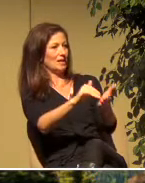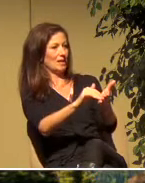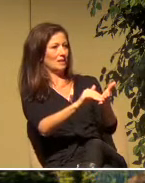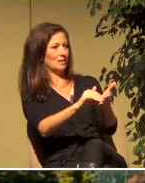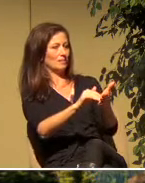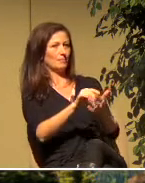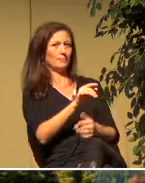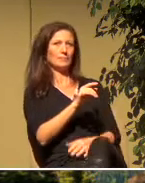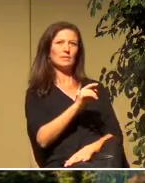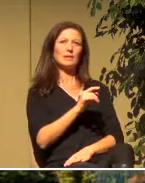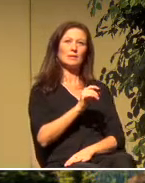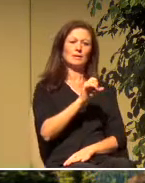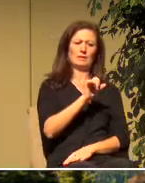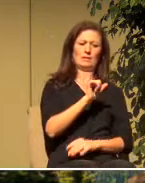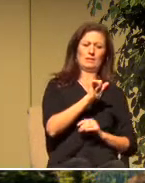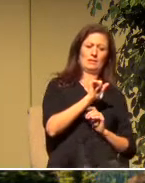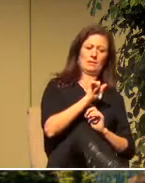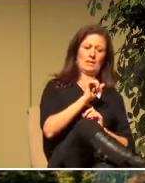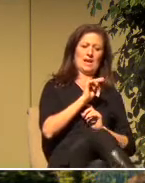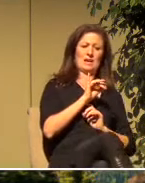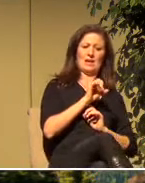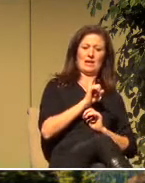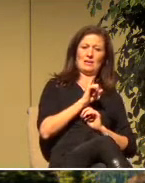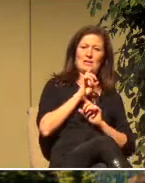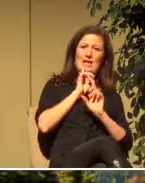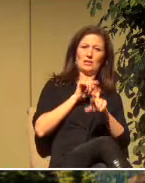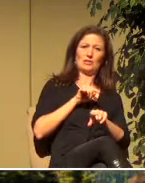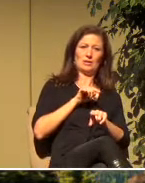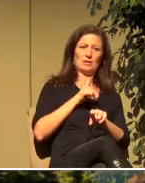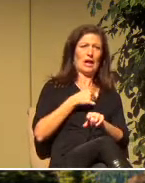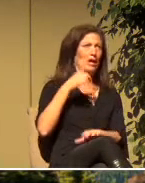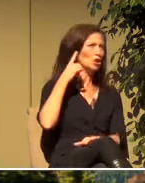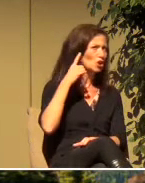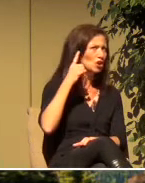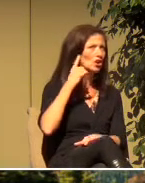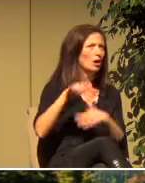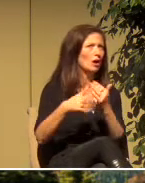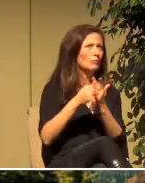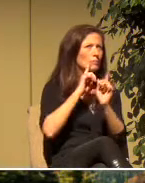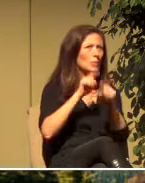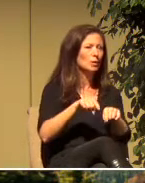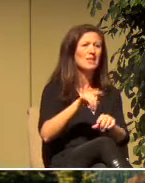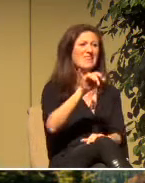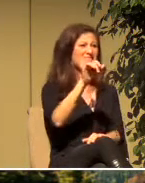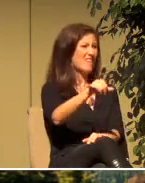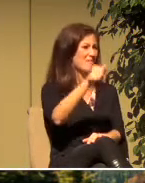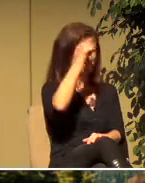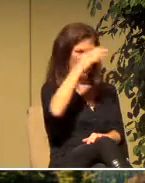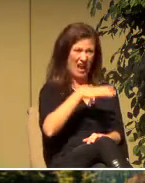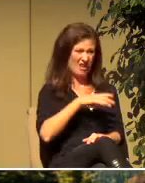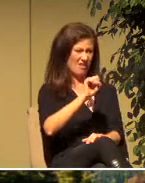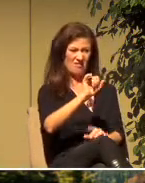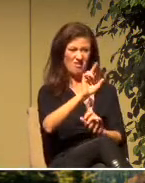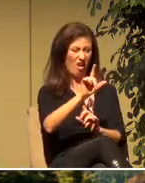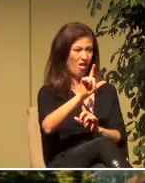Lord, Ananias answered, I have heard many reports about this man and all the harm that he has done to your holy people in Jerusalem.